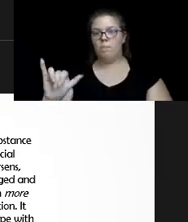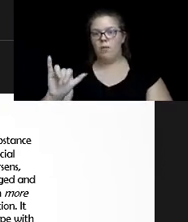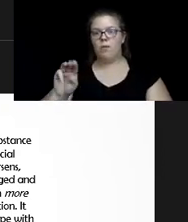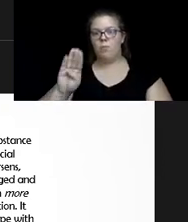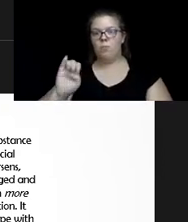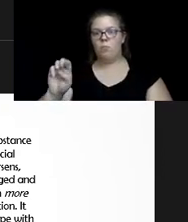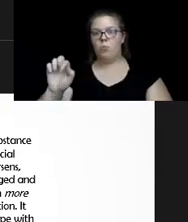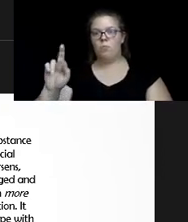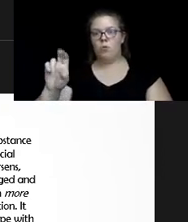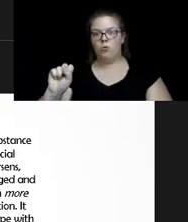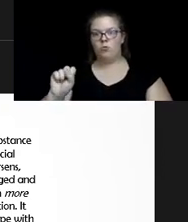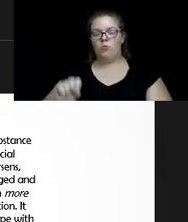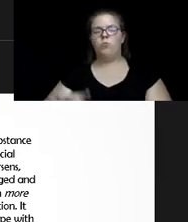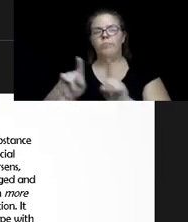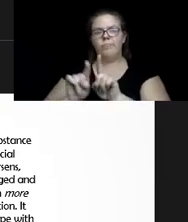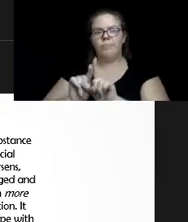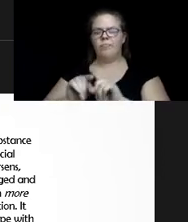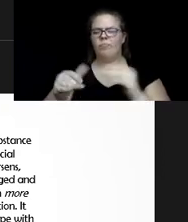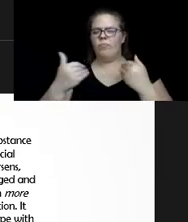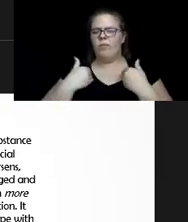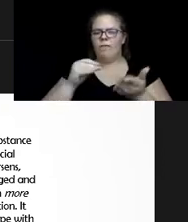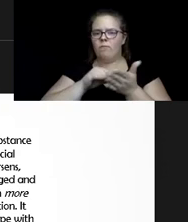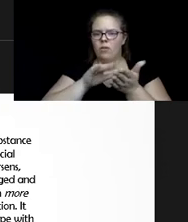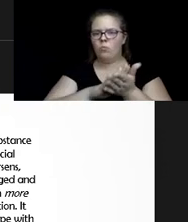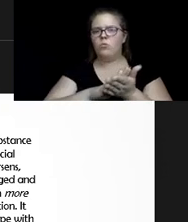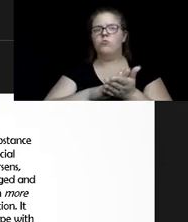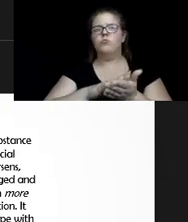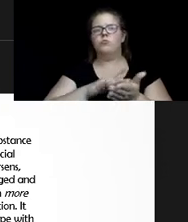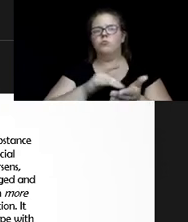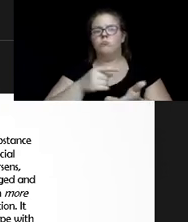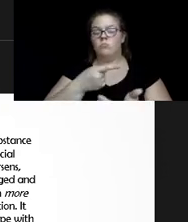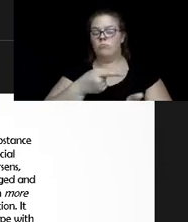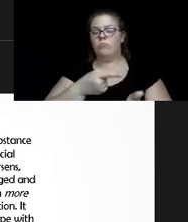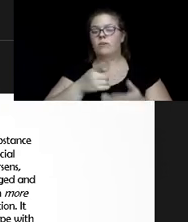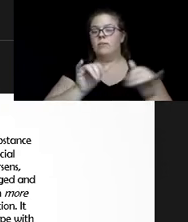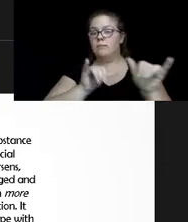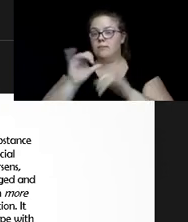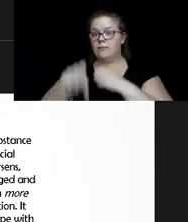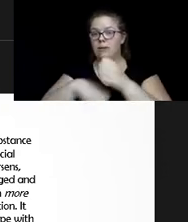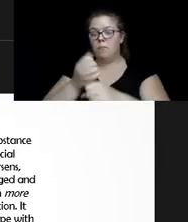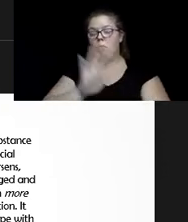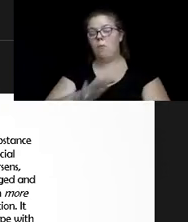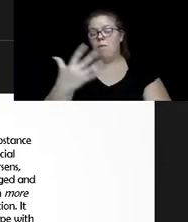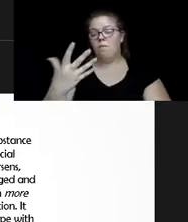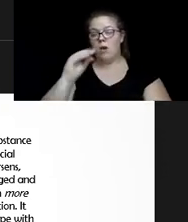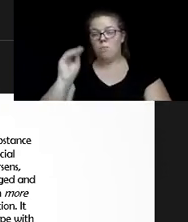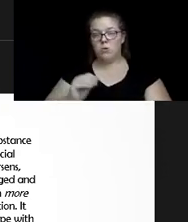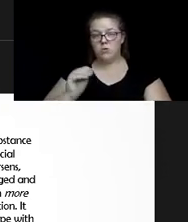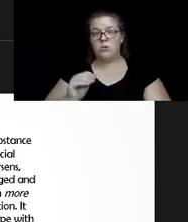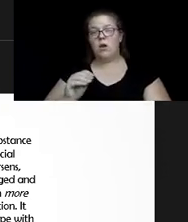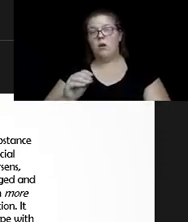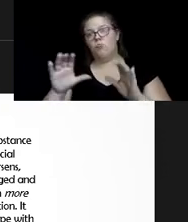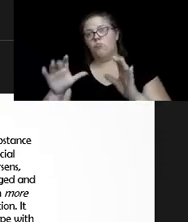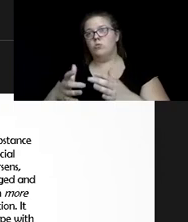same vein, we also have documentation and the same year, about 5% of those people, which is about 5